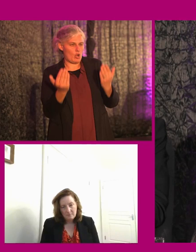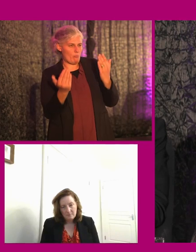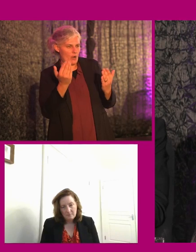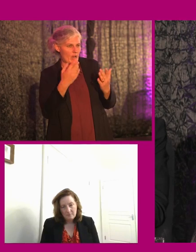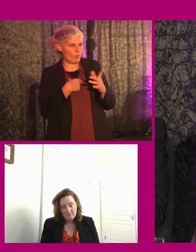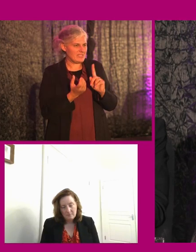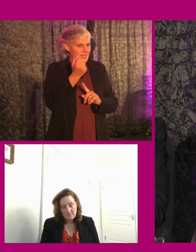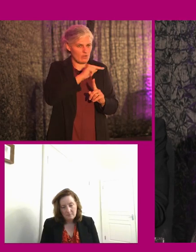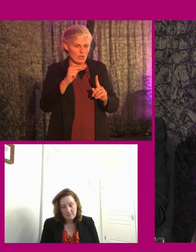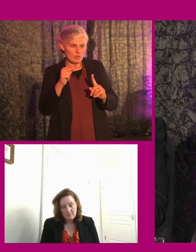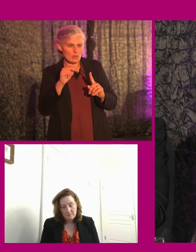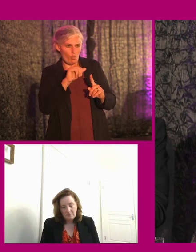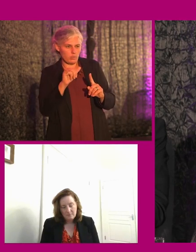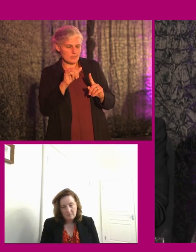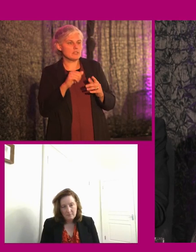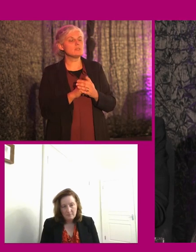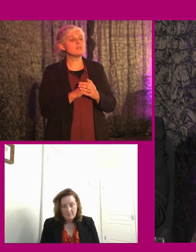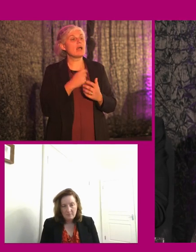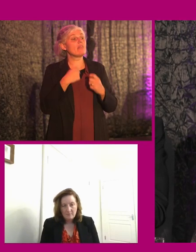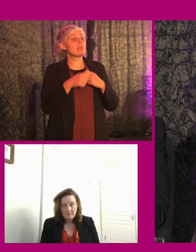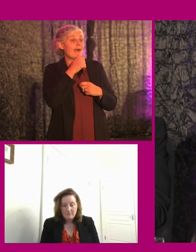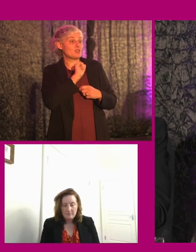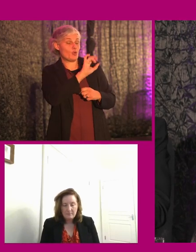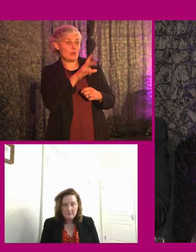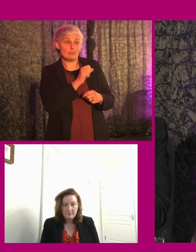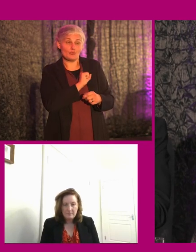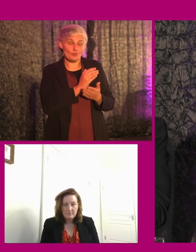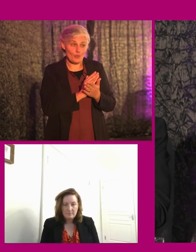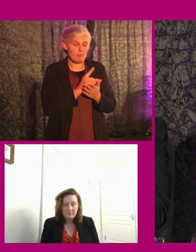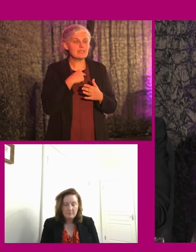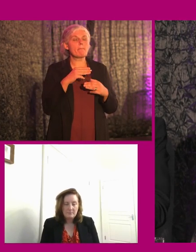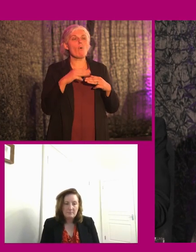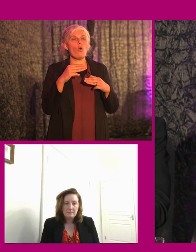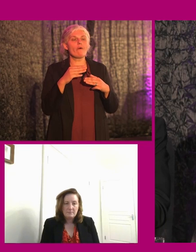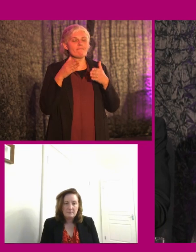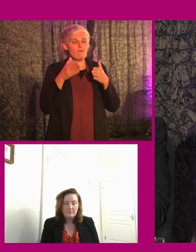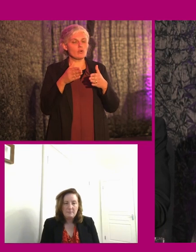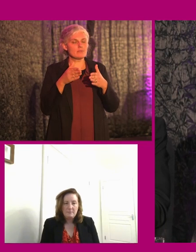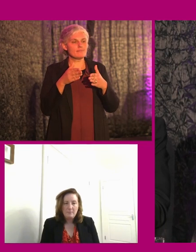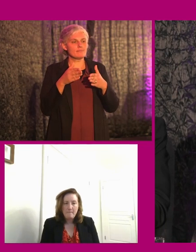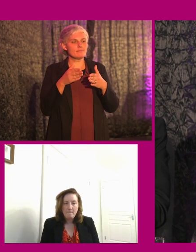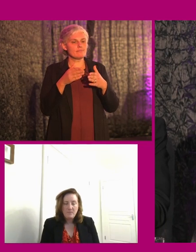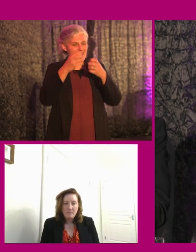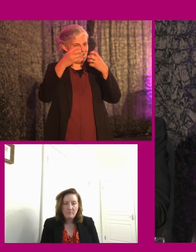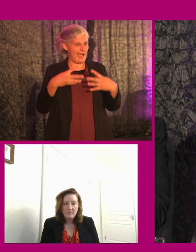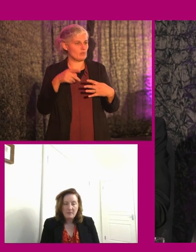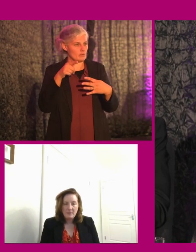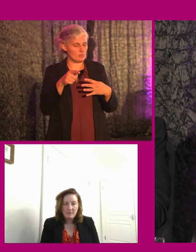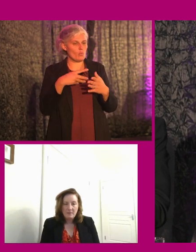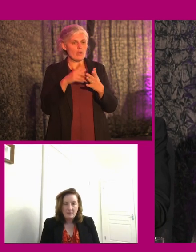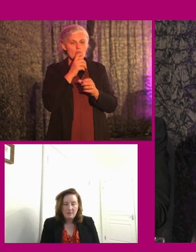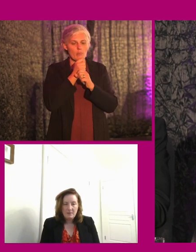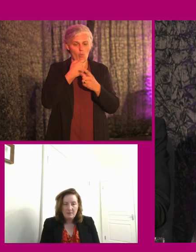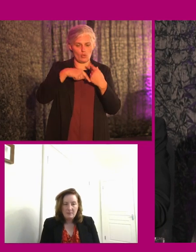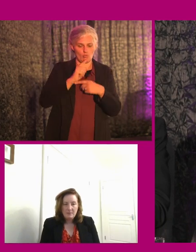and so on. So I don't think that answers your question, but I mean, it's very much about equality. It is very much about outcomes, for example, in terms of what